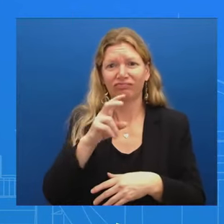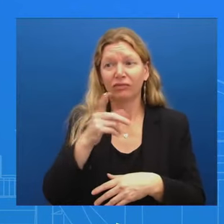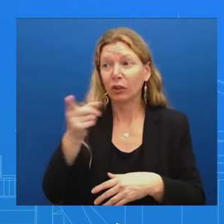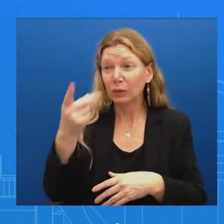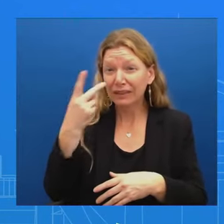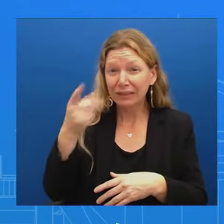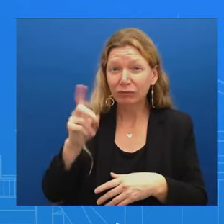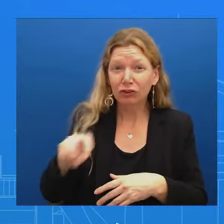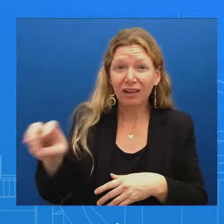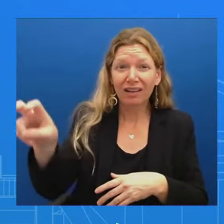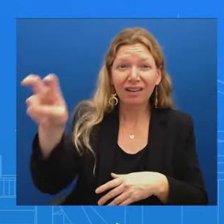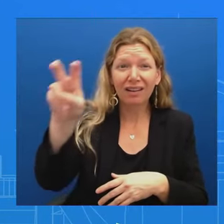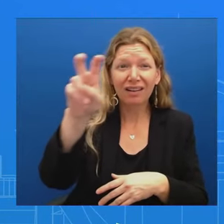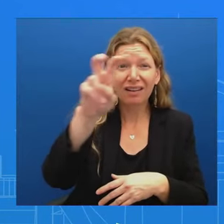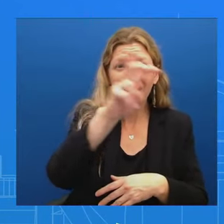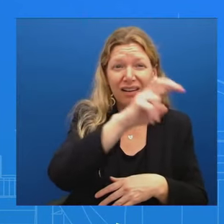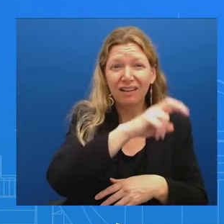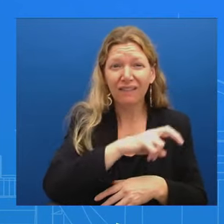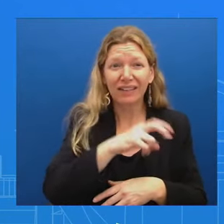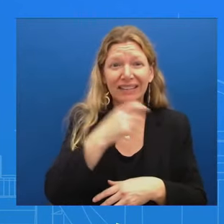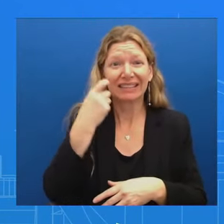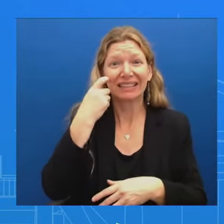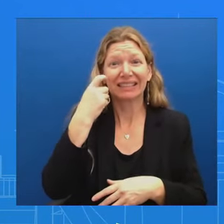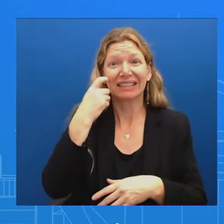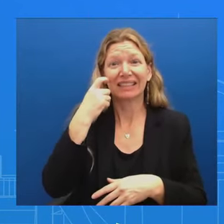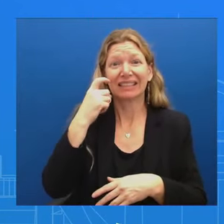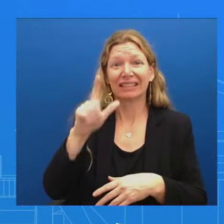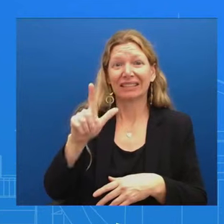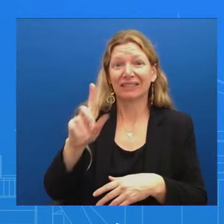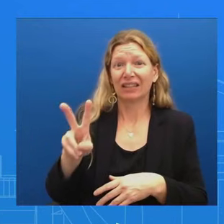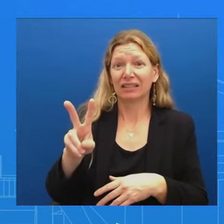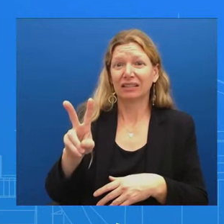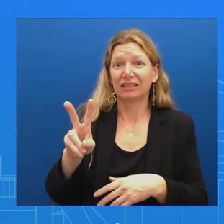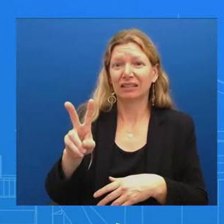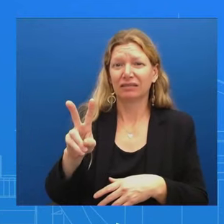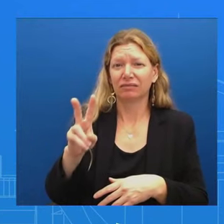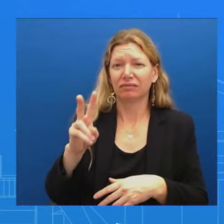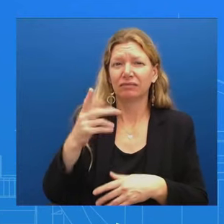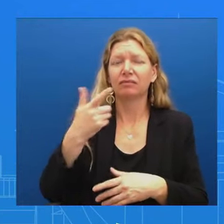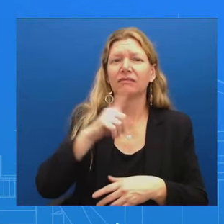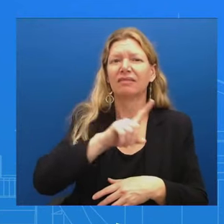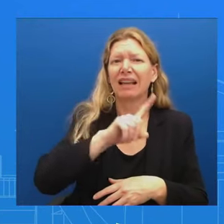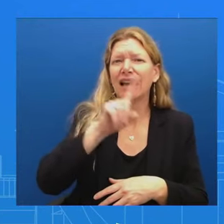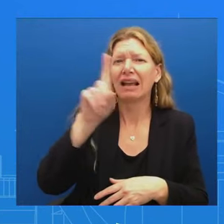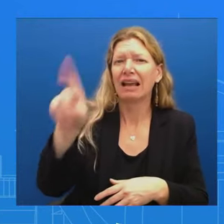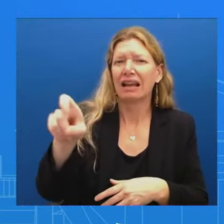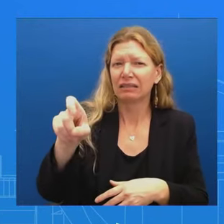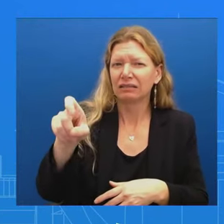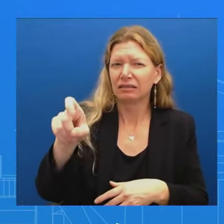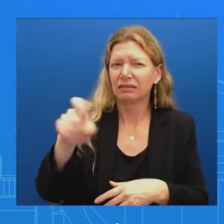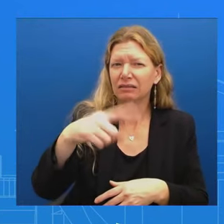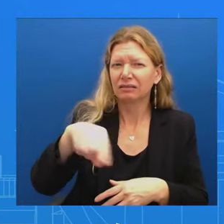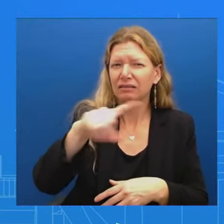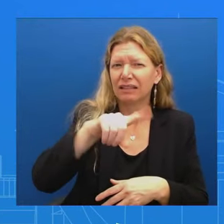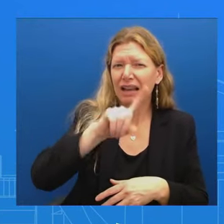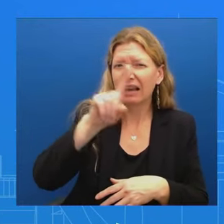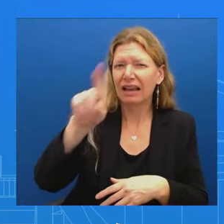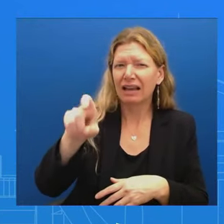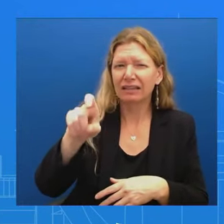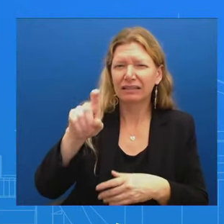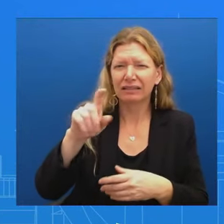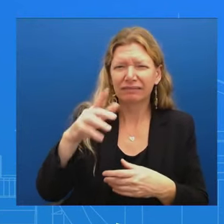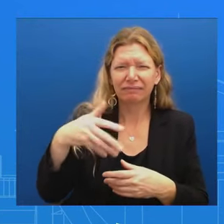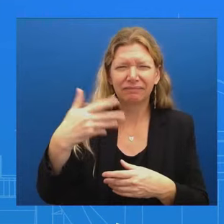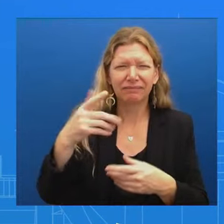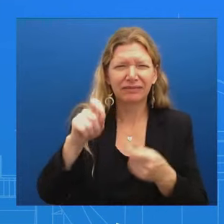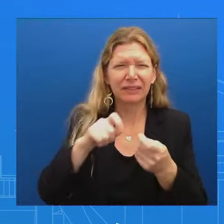were in Vegas He was asked about, you know, about He was asked a specific question about the former President